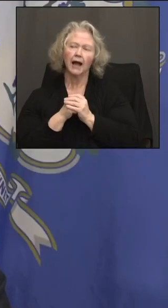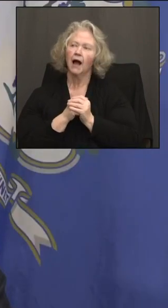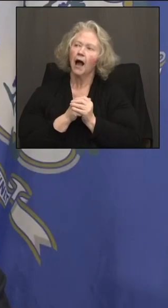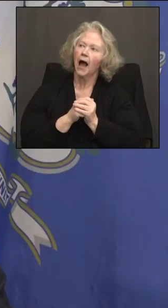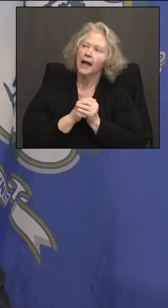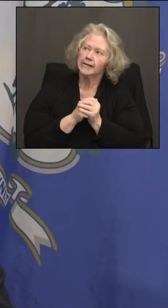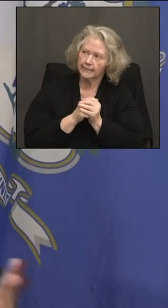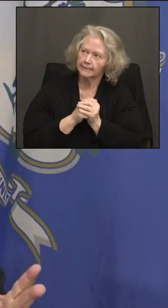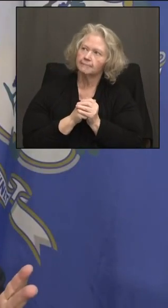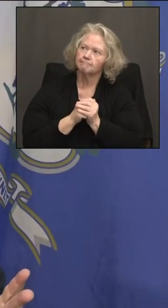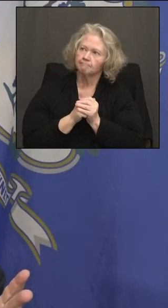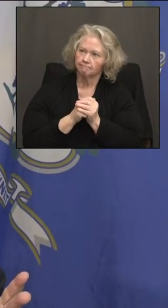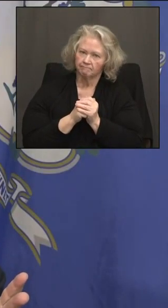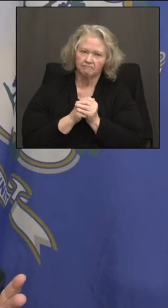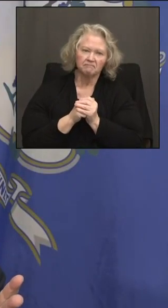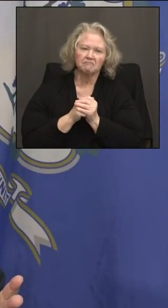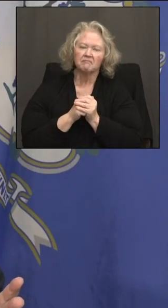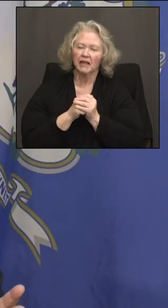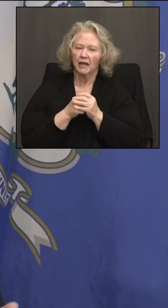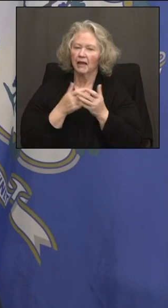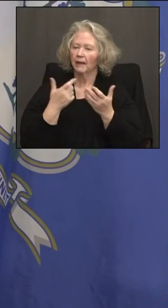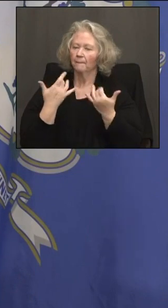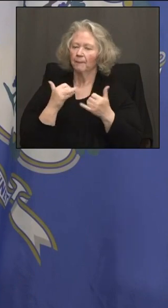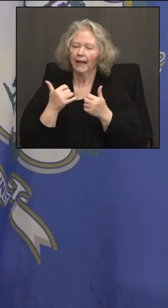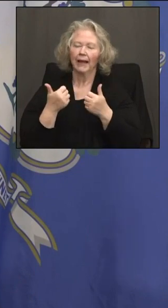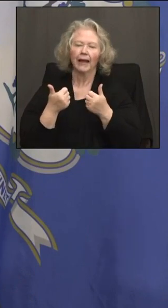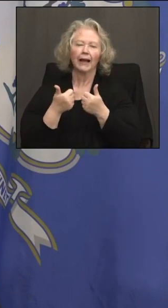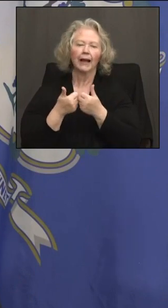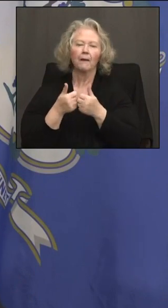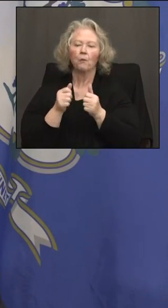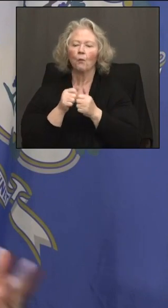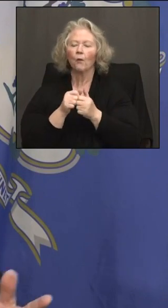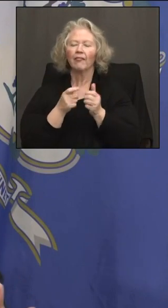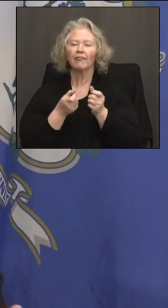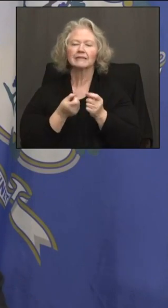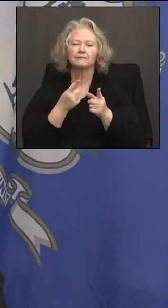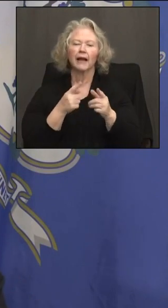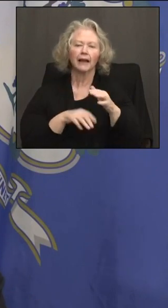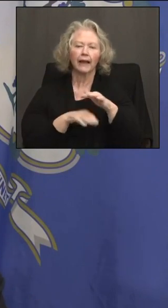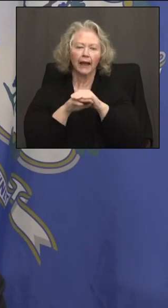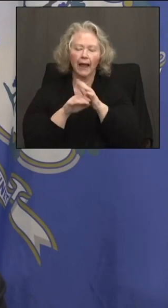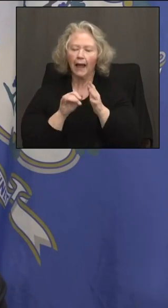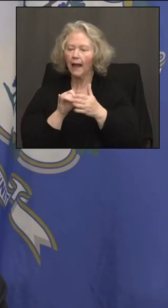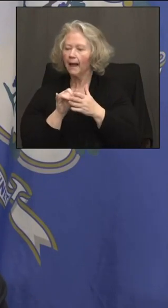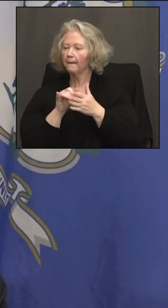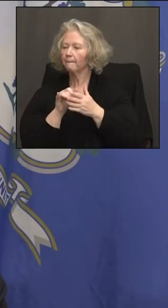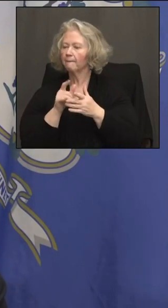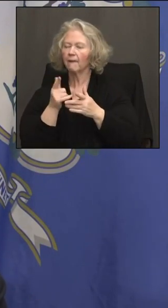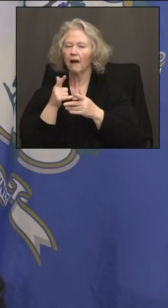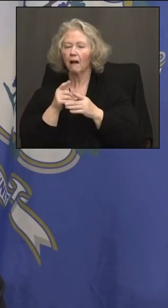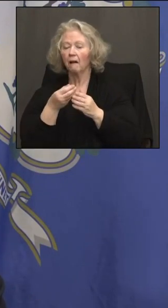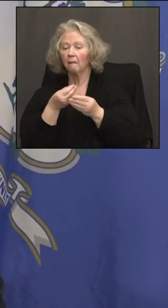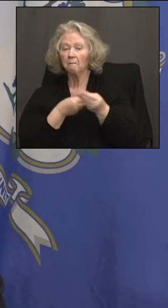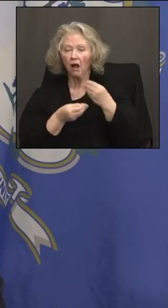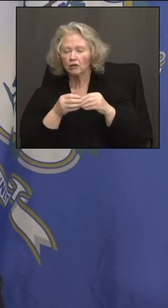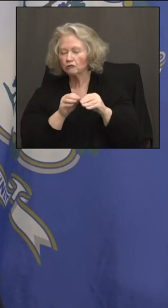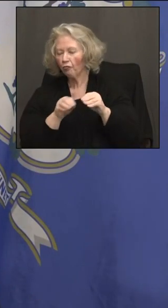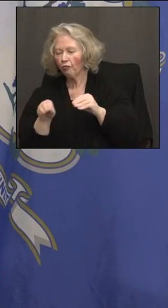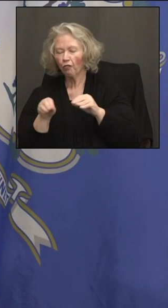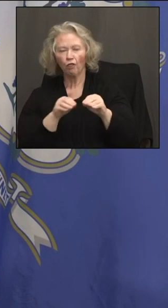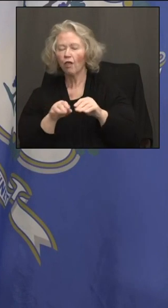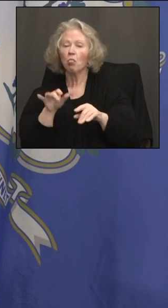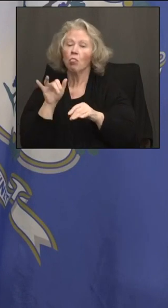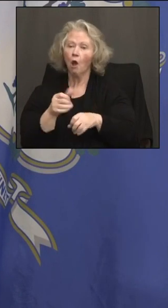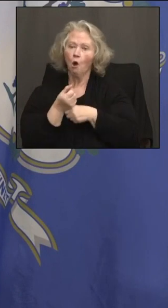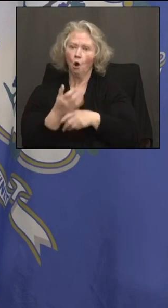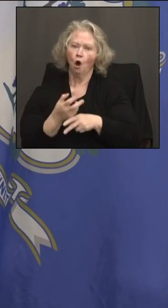Yes, playing games with the spending cap, moving things off budget, the same type of games that got us into trouble over the last 30 years,